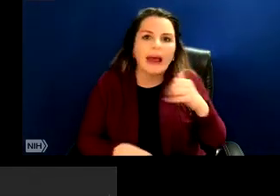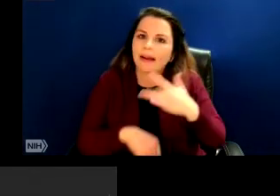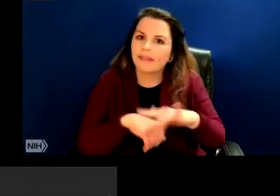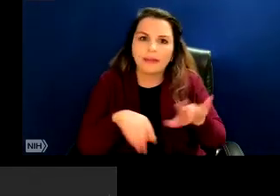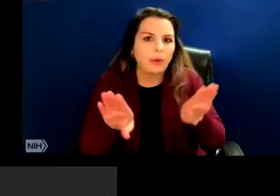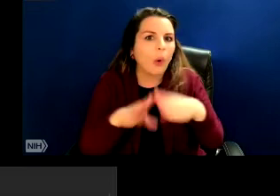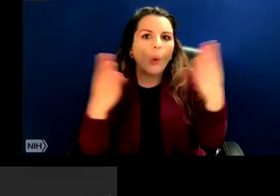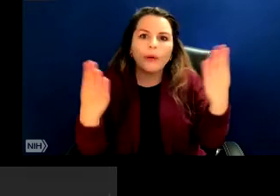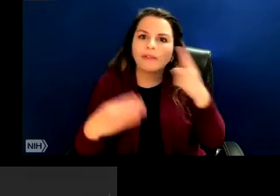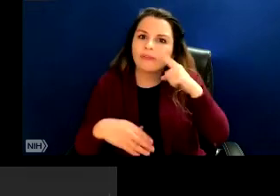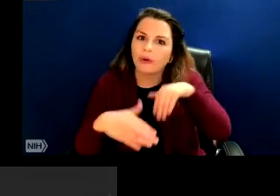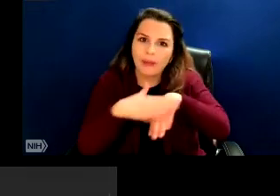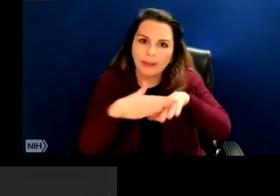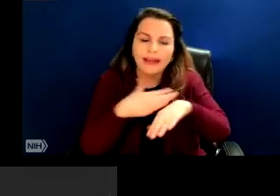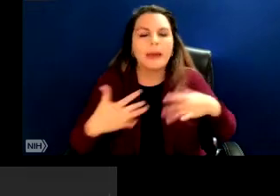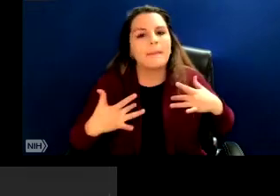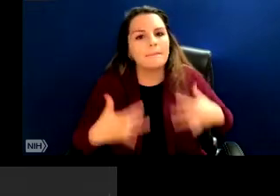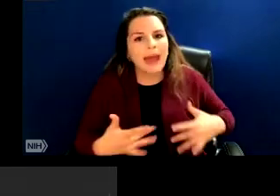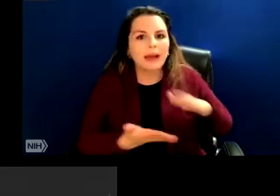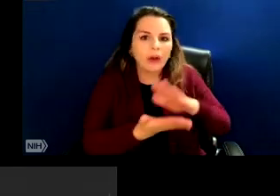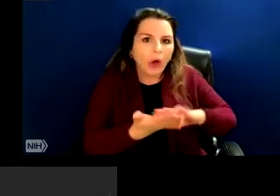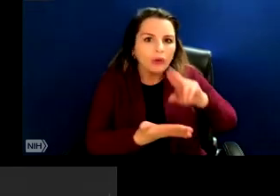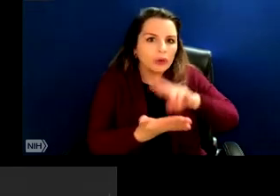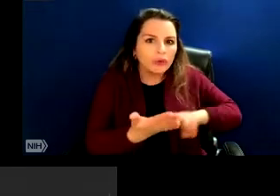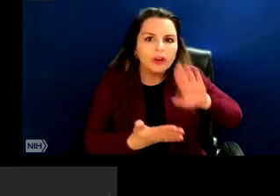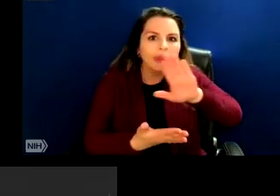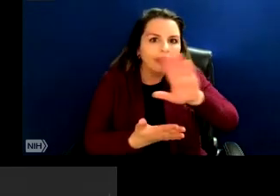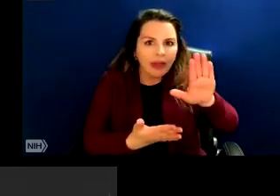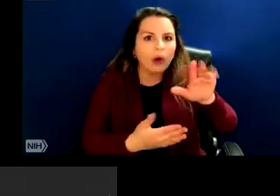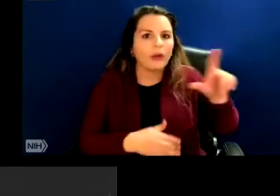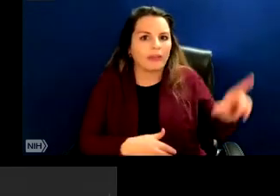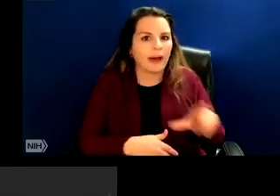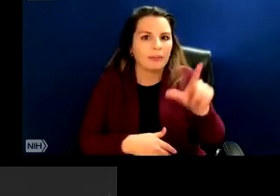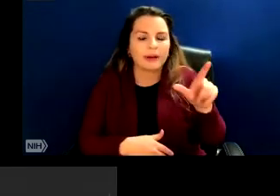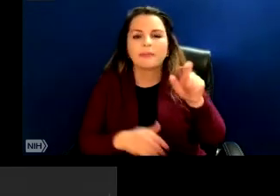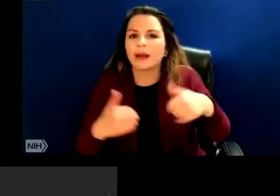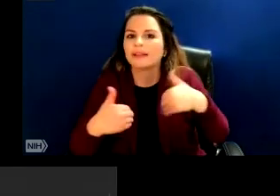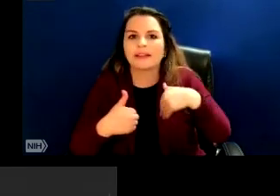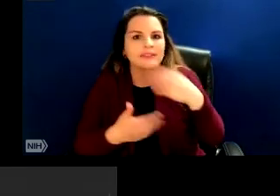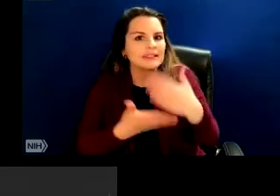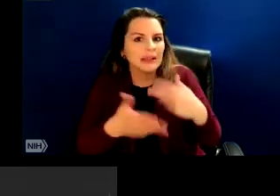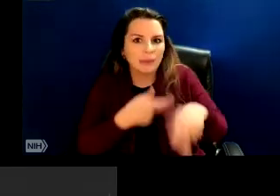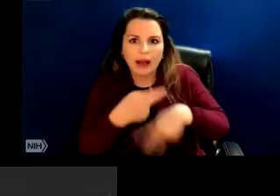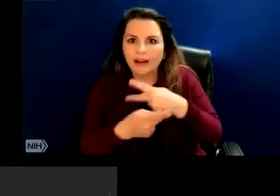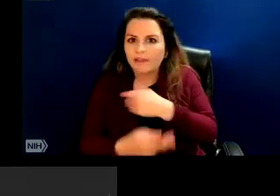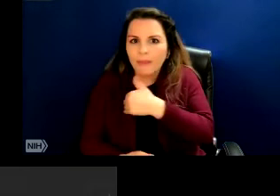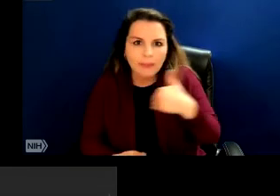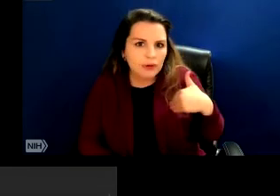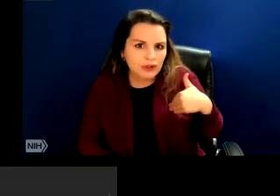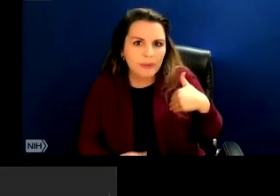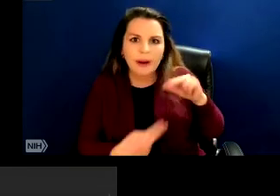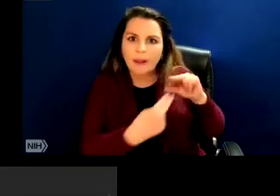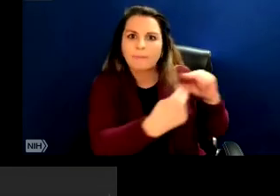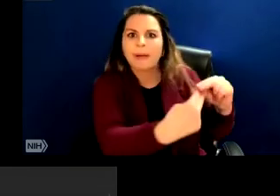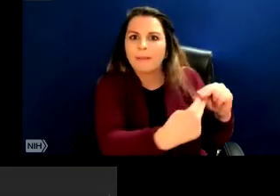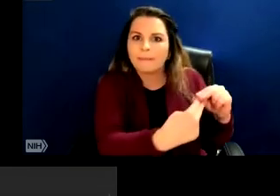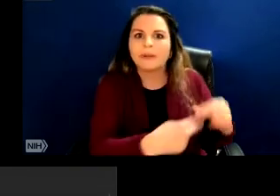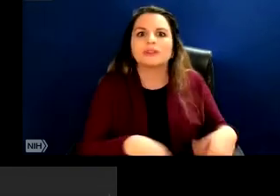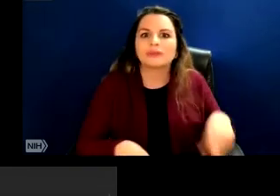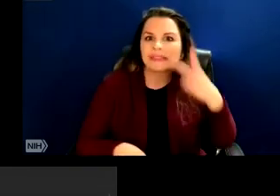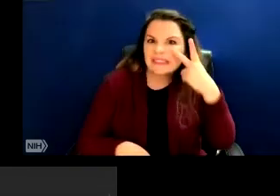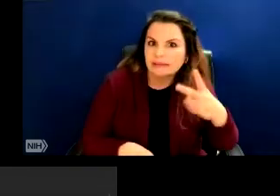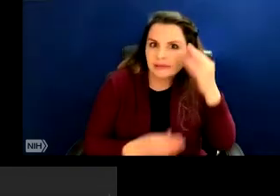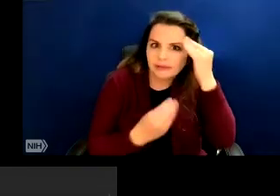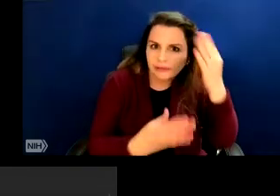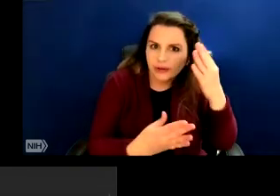the public. They're often in academic libraries where you need to have some type of access or relationship to the university in order to access that kind of